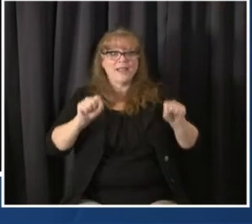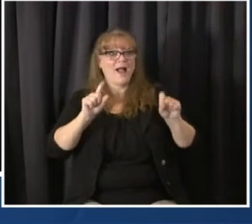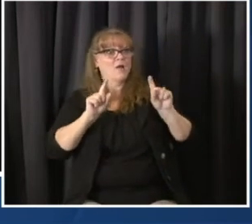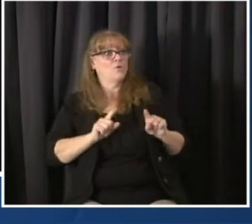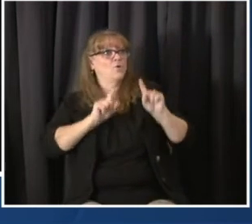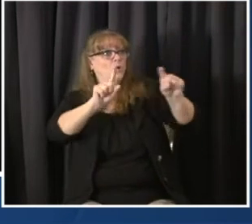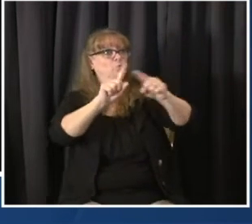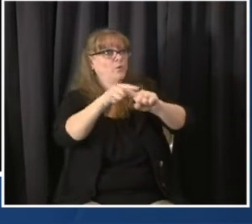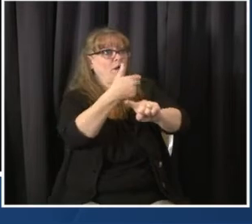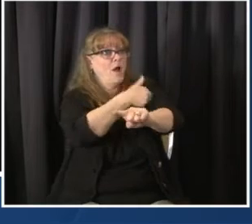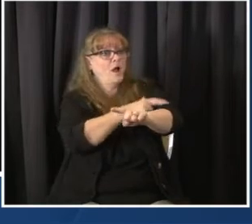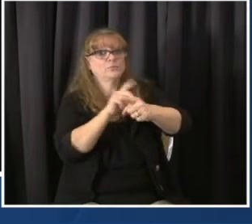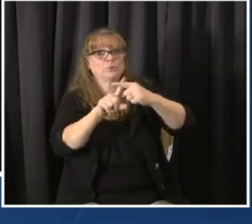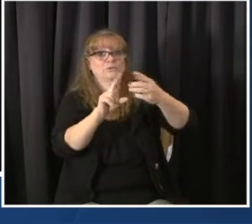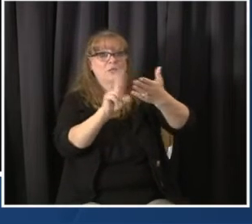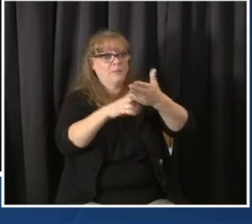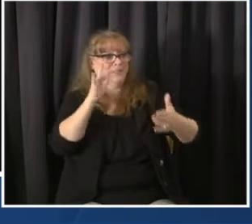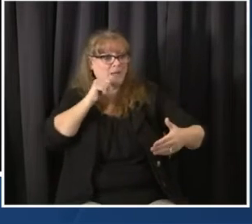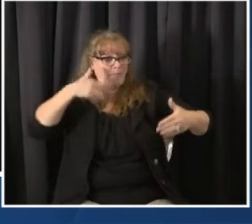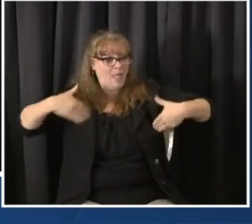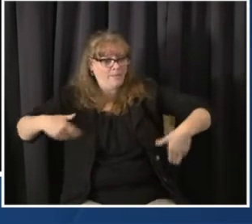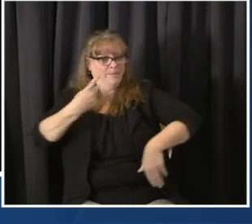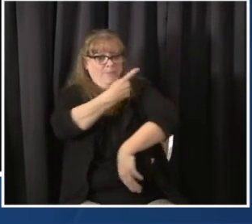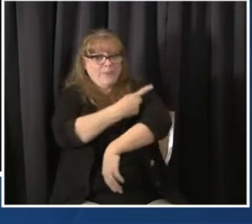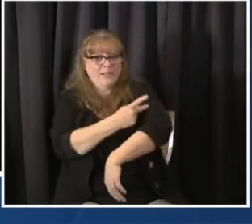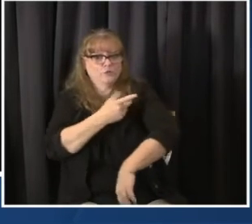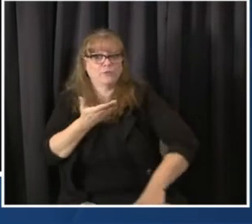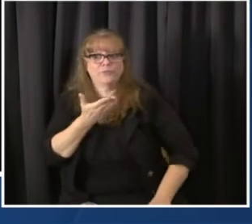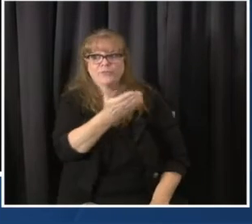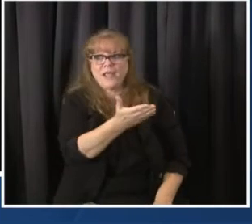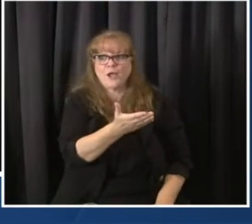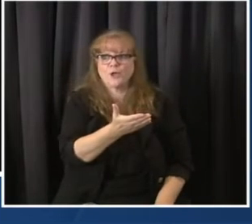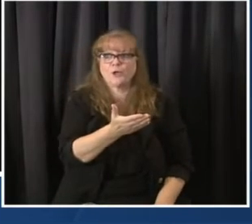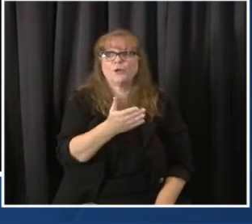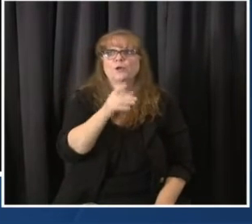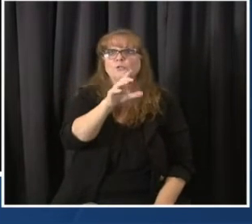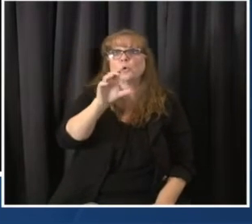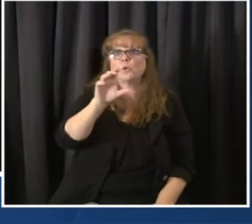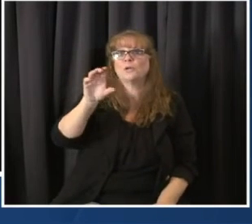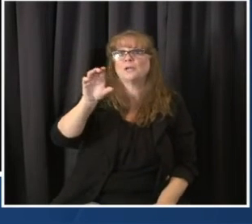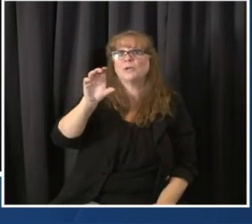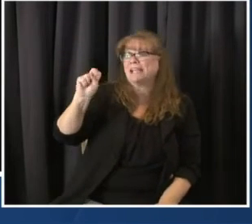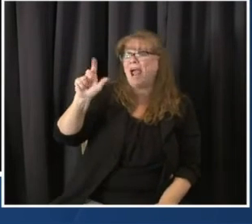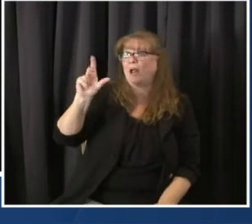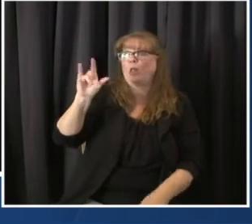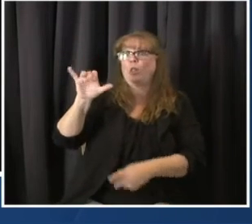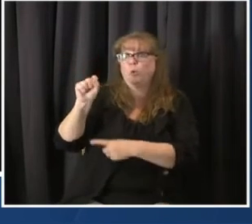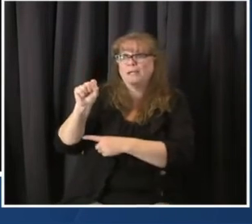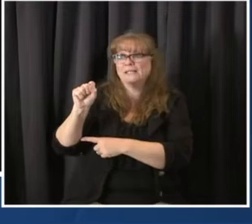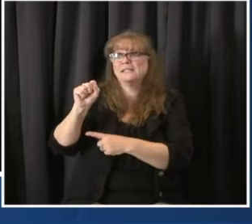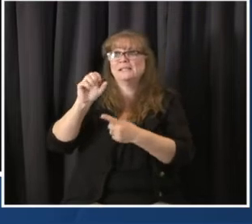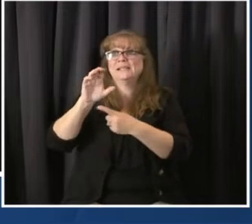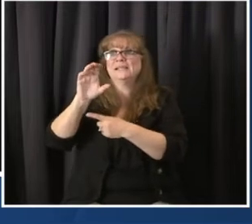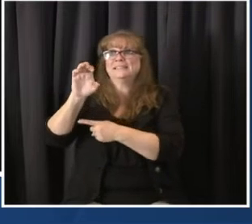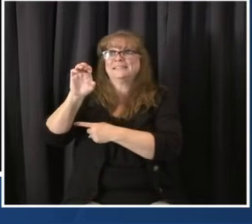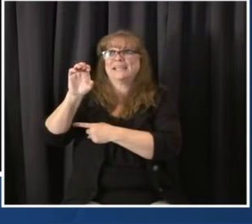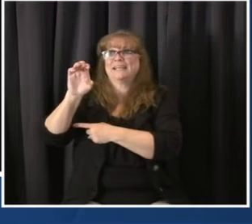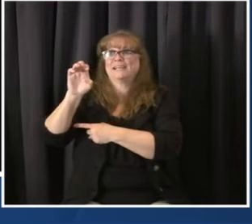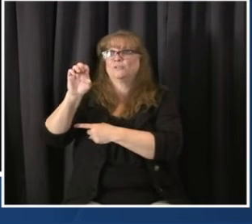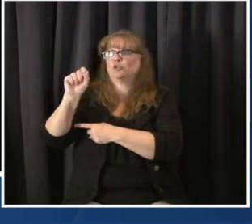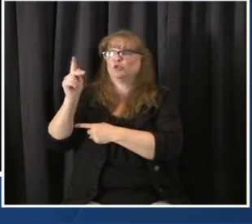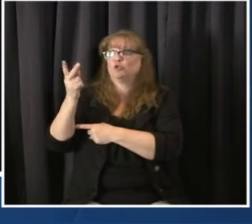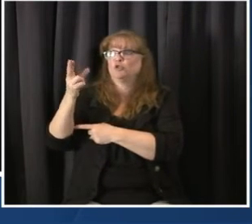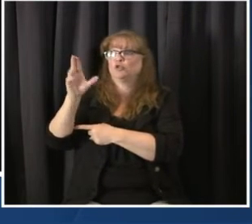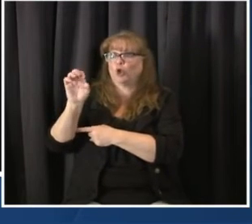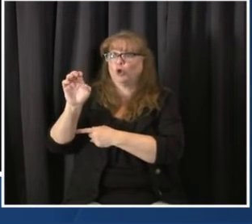Colorado and San Luis, Colorado, we had successful clinics. It's why Salud has had several clinics in field. It's really to reach